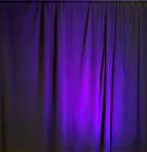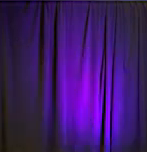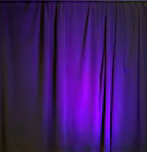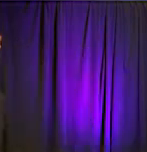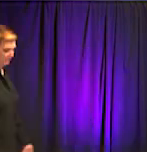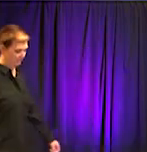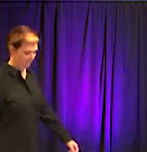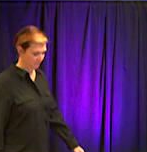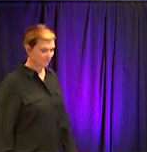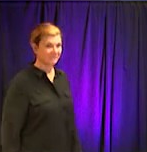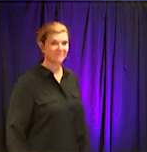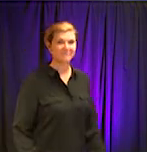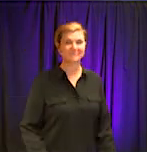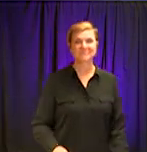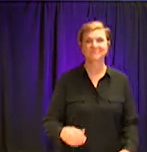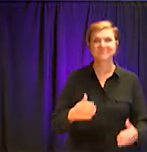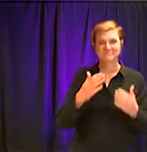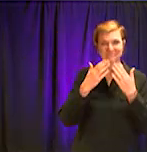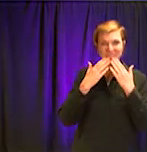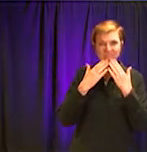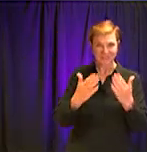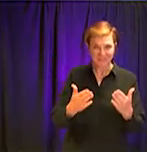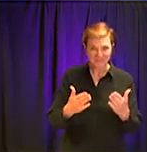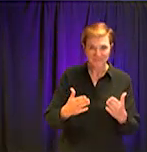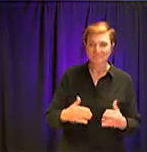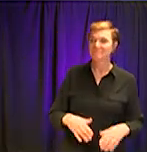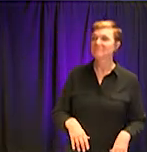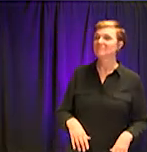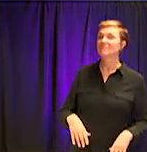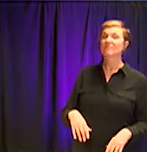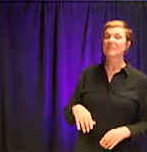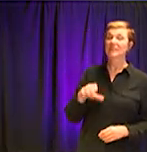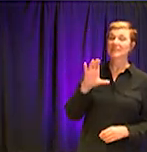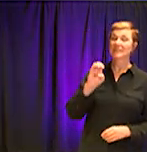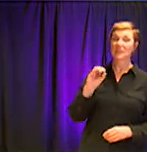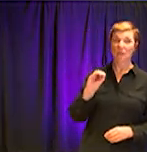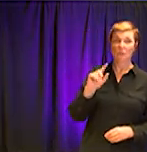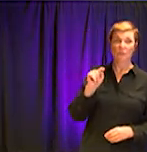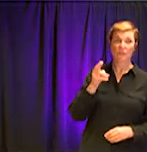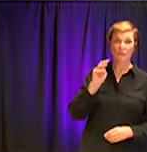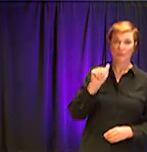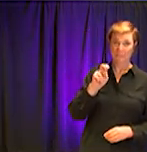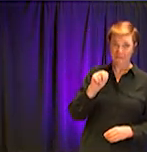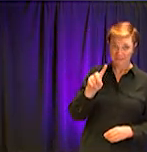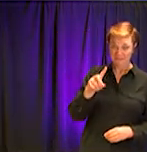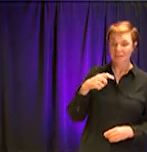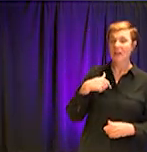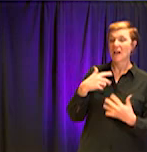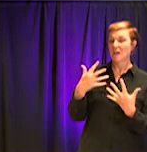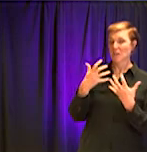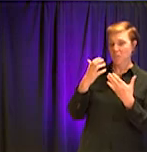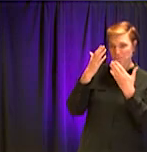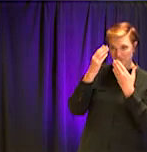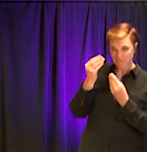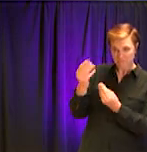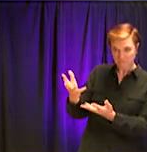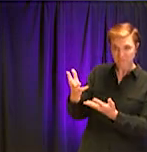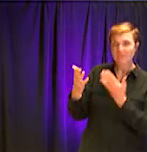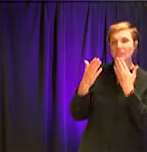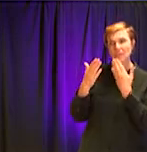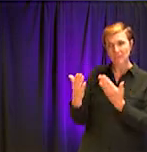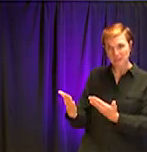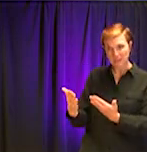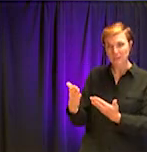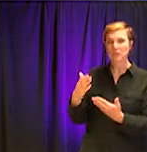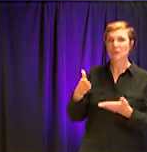would like to thank you again for allowing the DeKalb County school district to participate in this forum is so important. And it gives us a platform